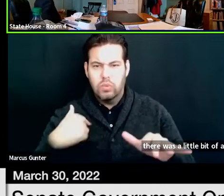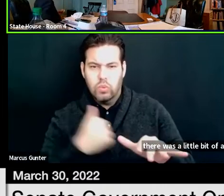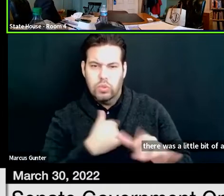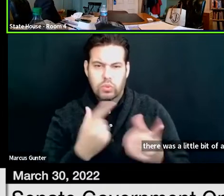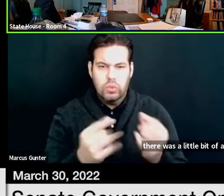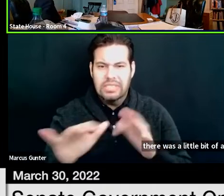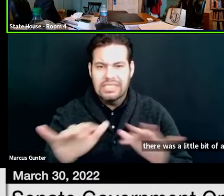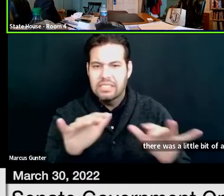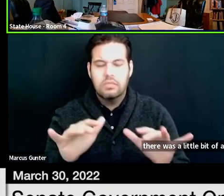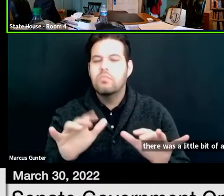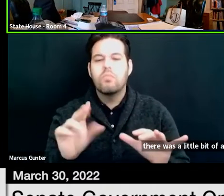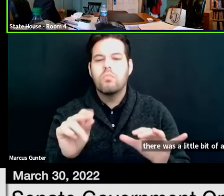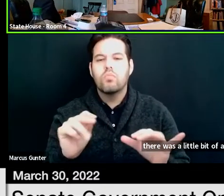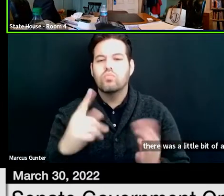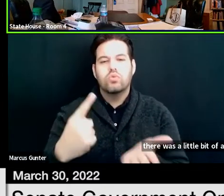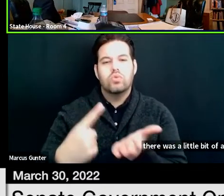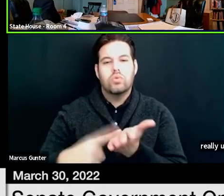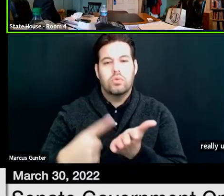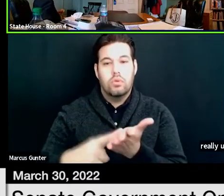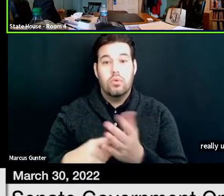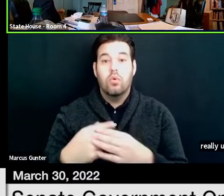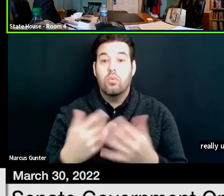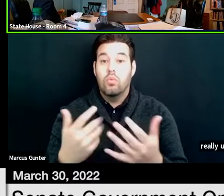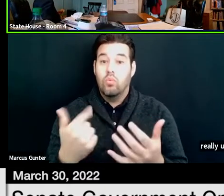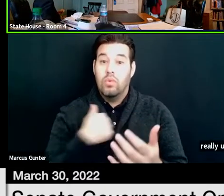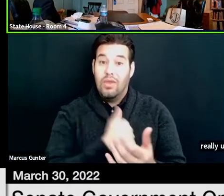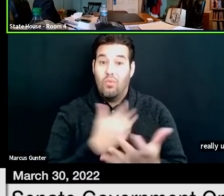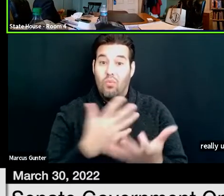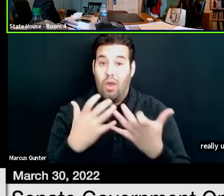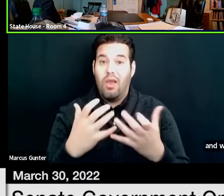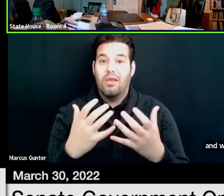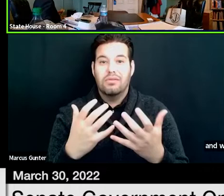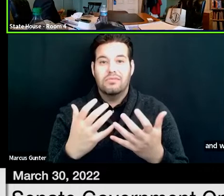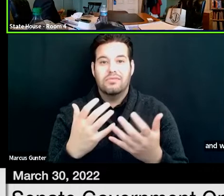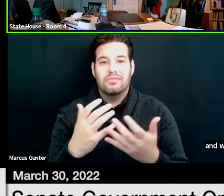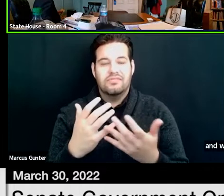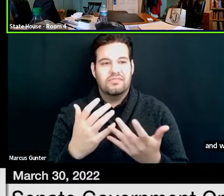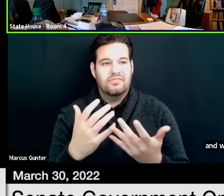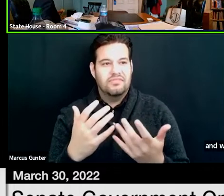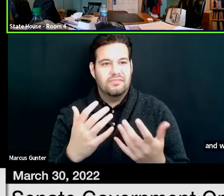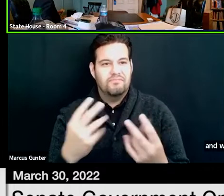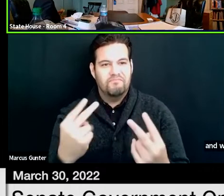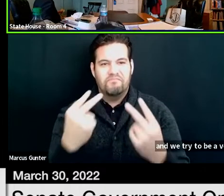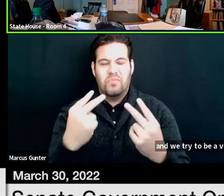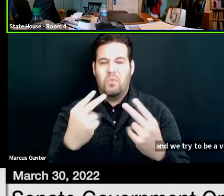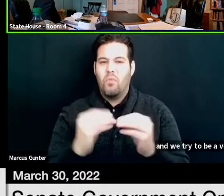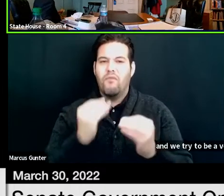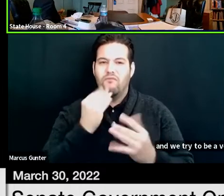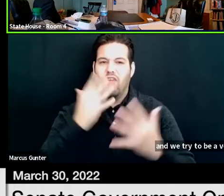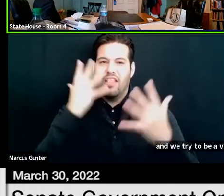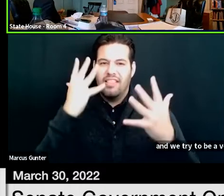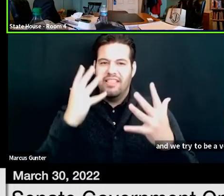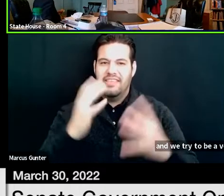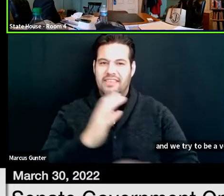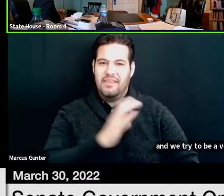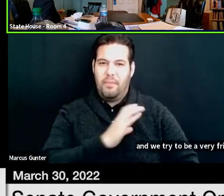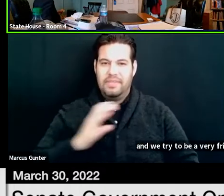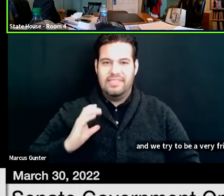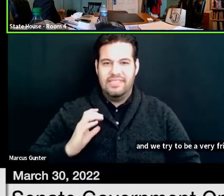we try to be a very friendly committee, and try not to put people on the